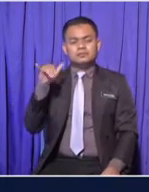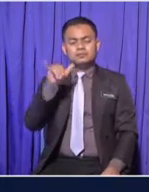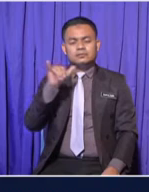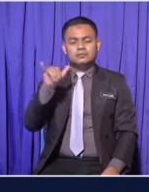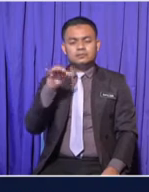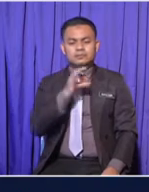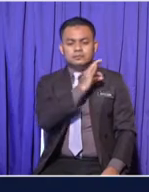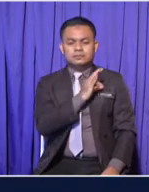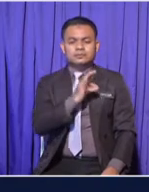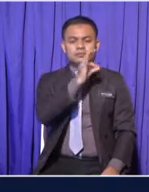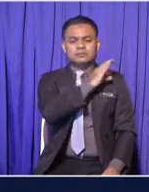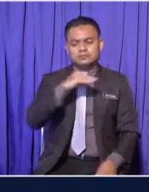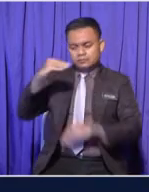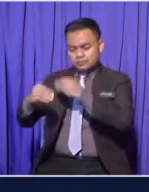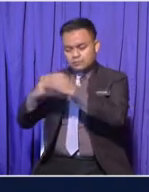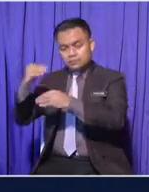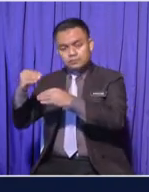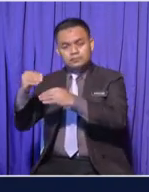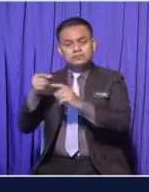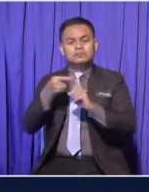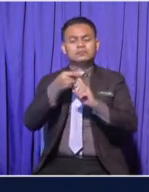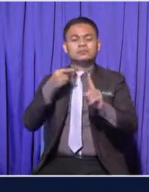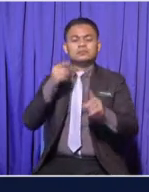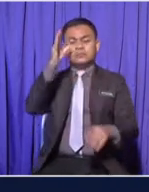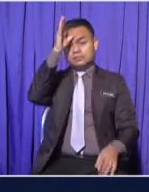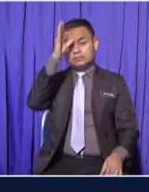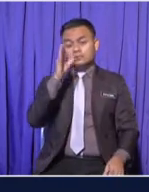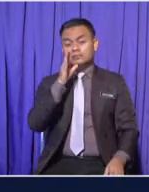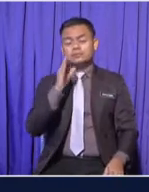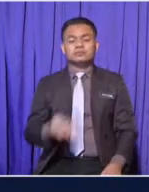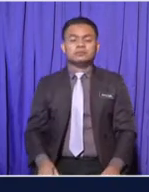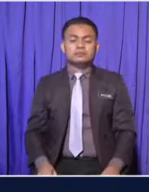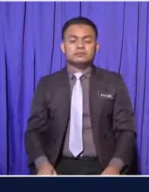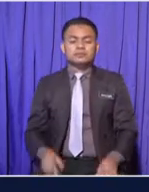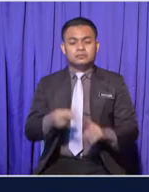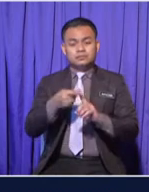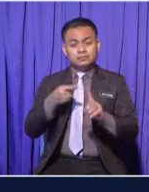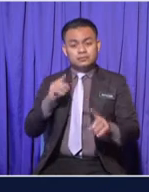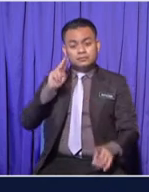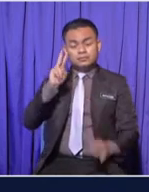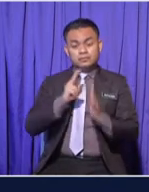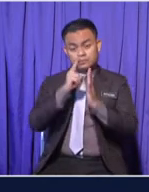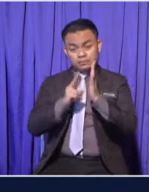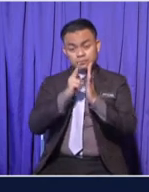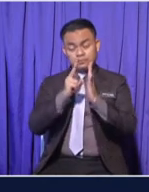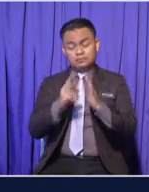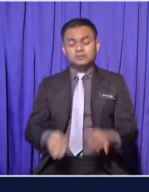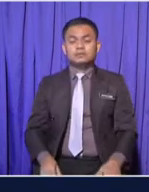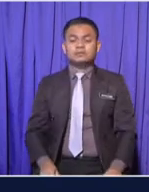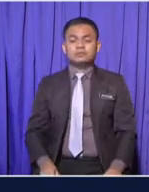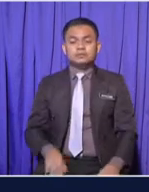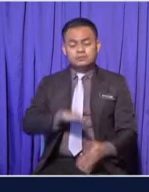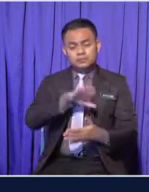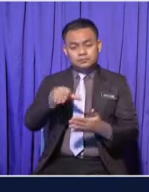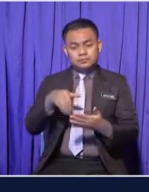Inherited from their parents From this video All of